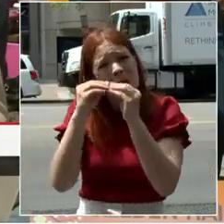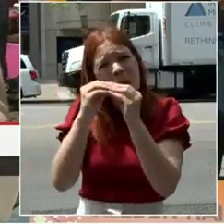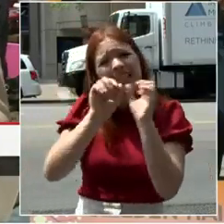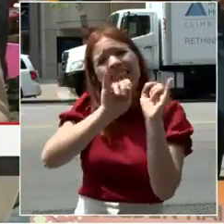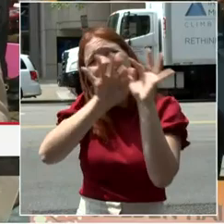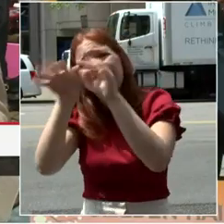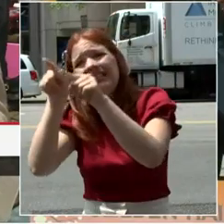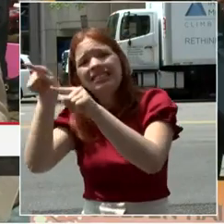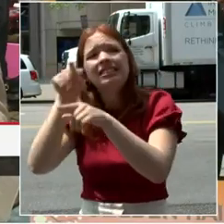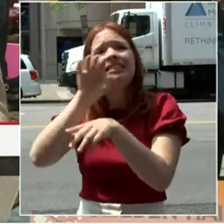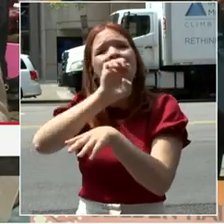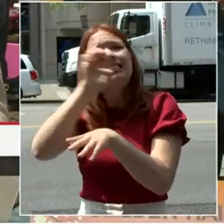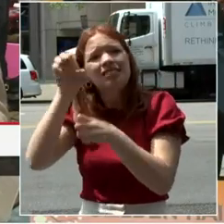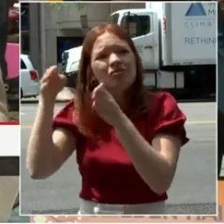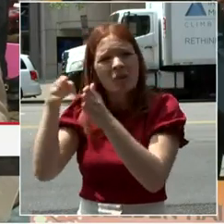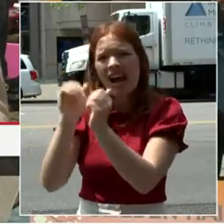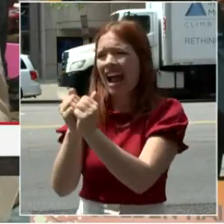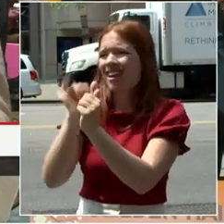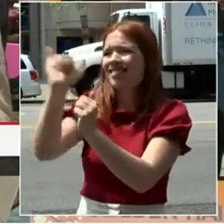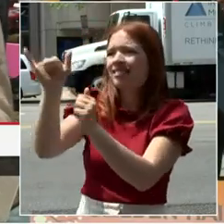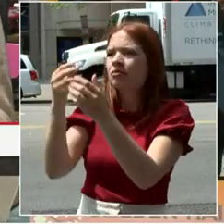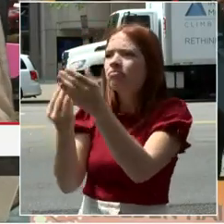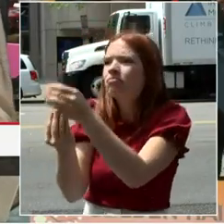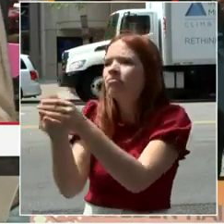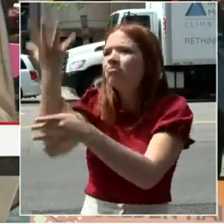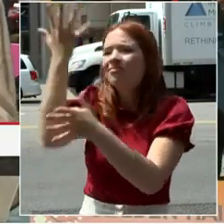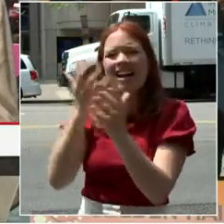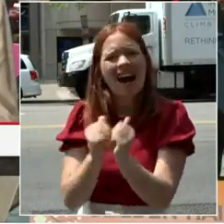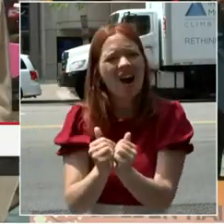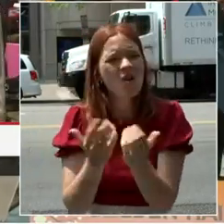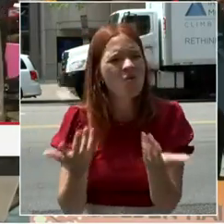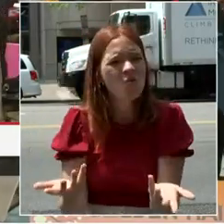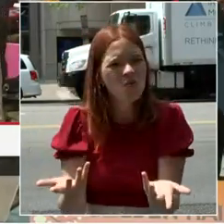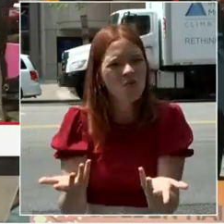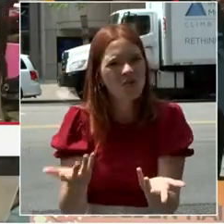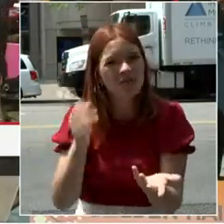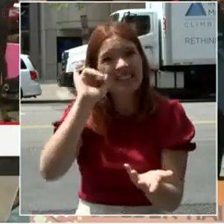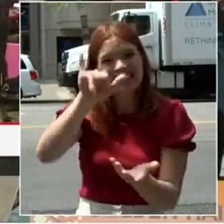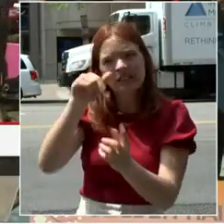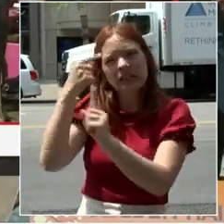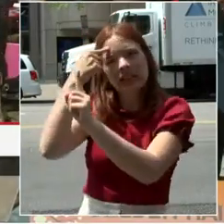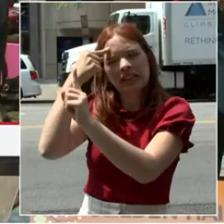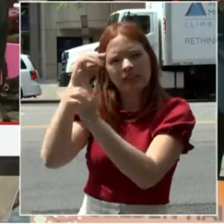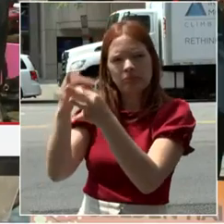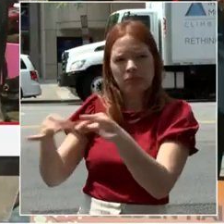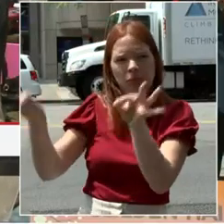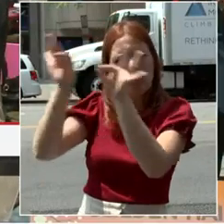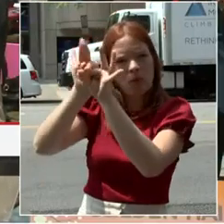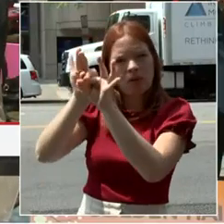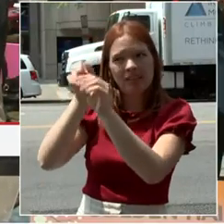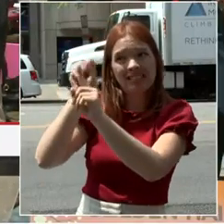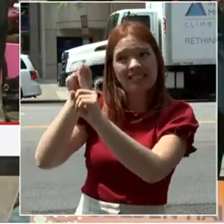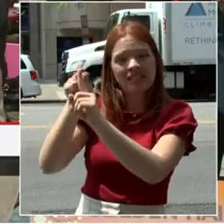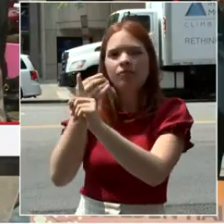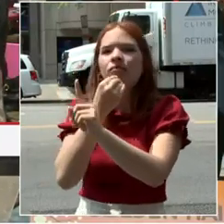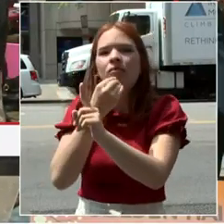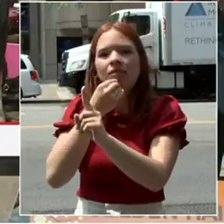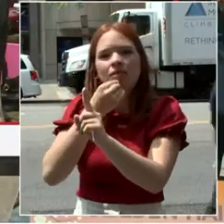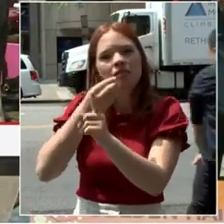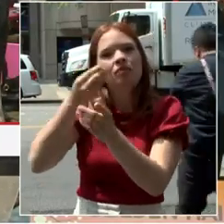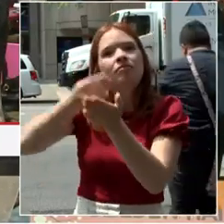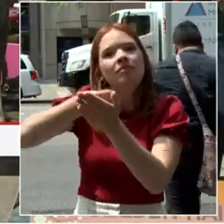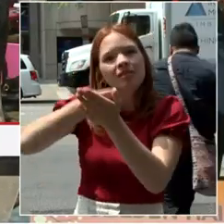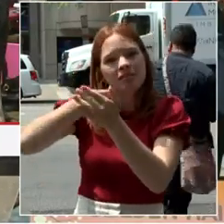fund are so important so that we have the tools in our toolbox to deliver on the full